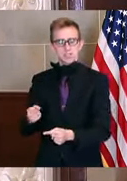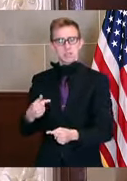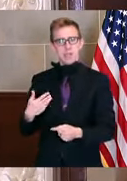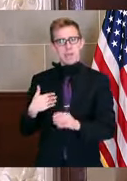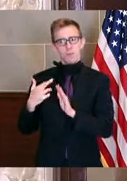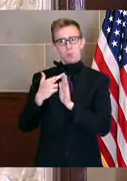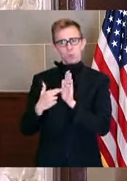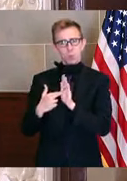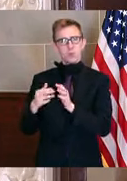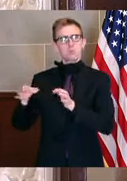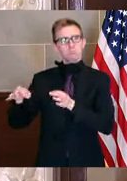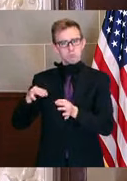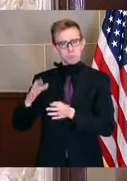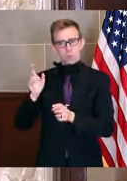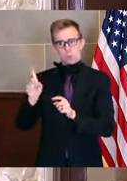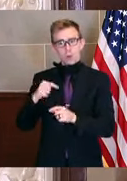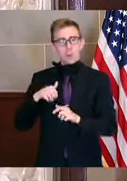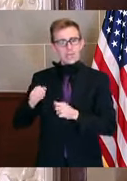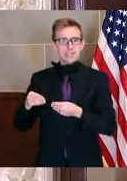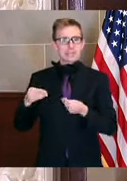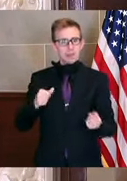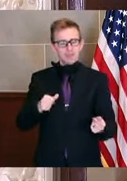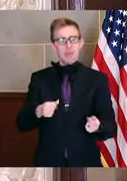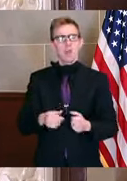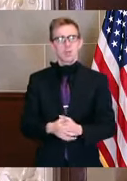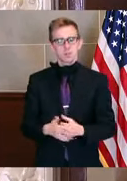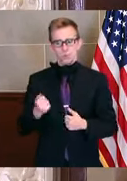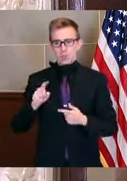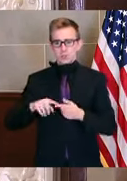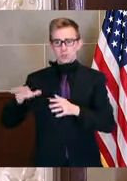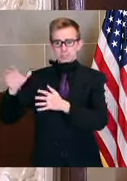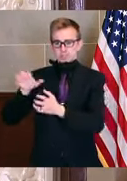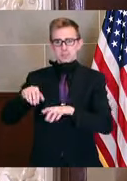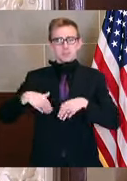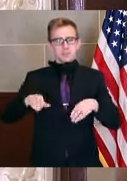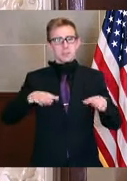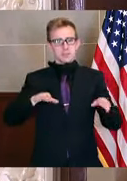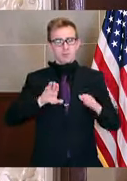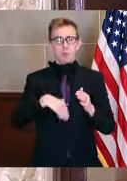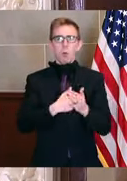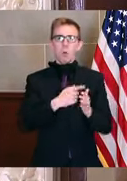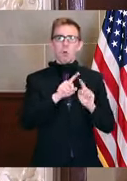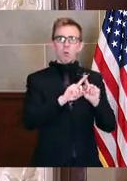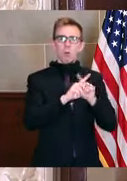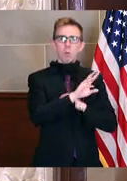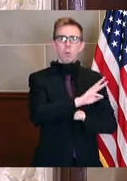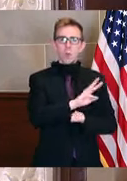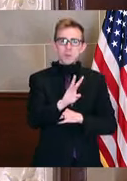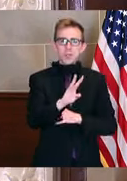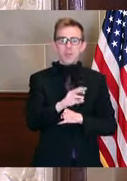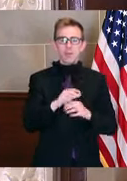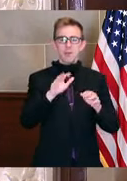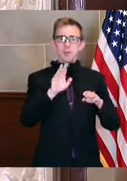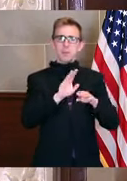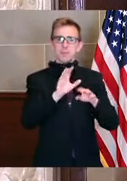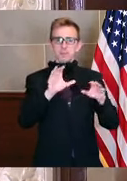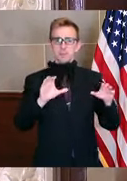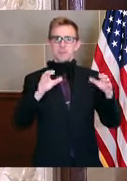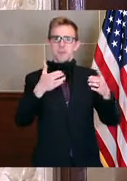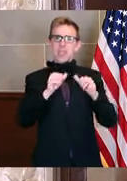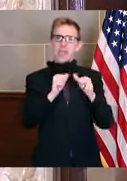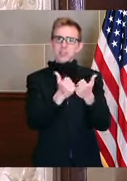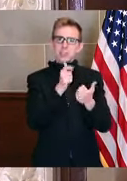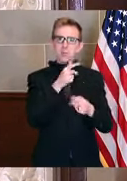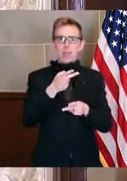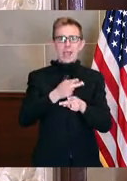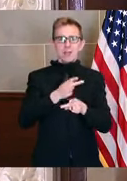guidelines, we're trying to get it out the door as soon as we can. And then I think all the websites we got set up, all the different entities that handle it are